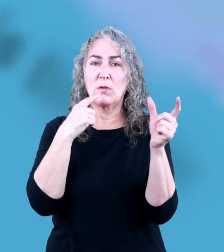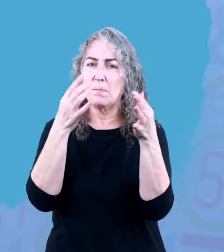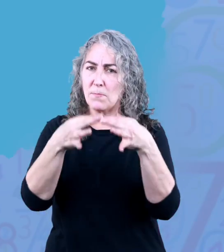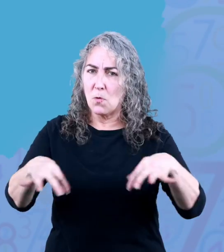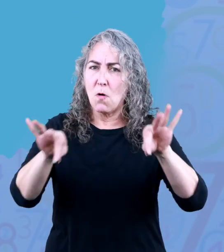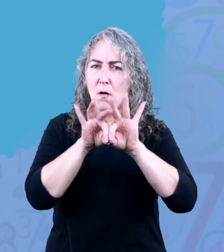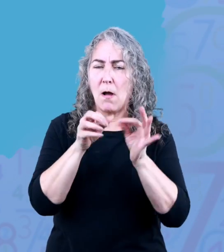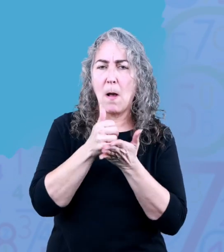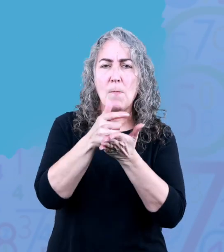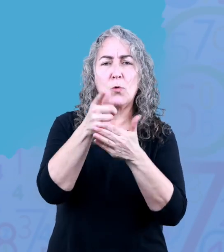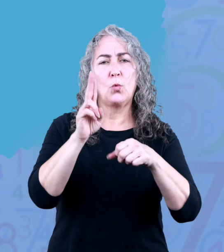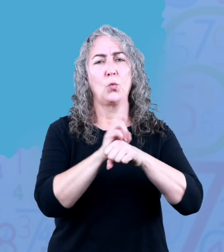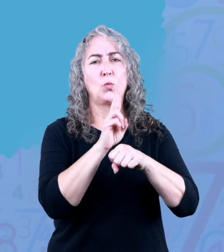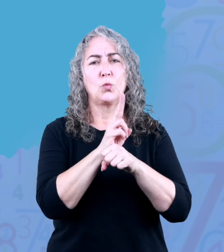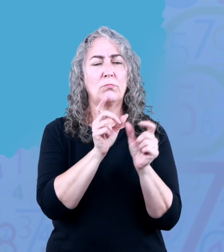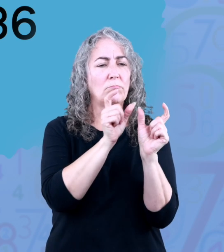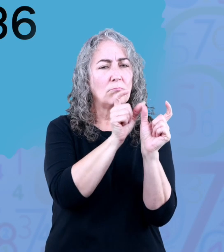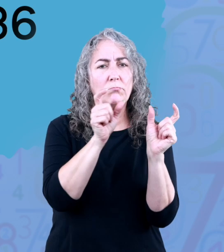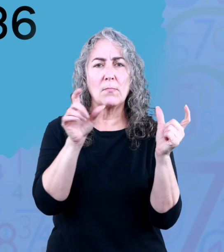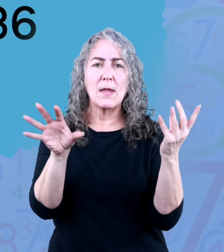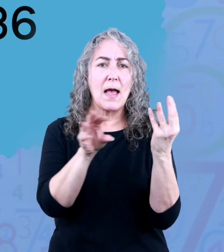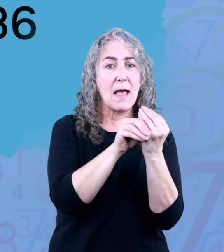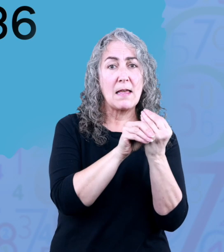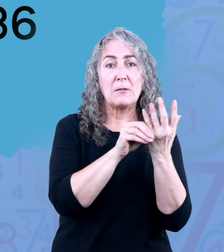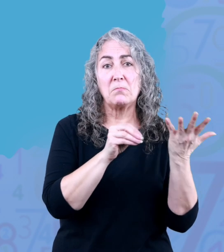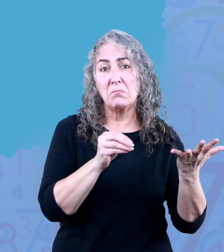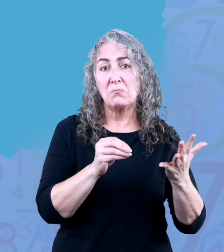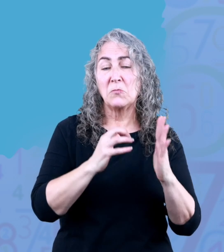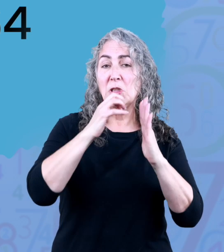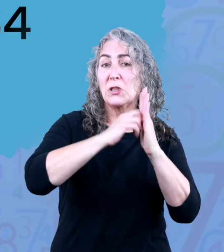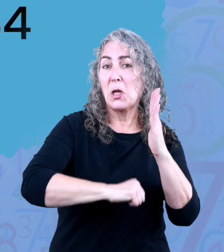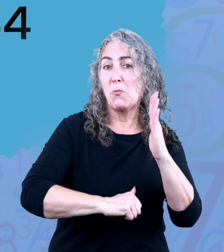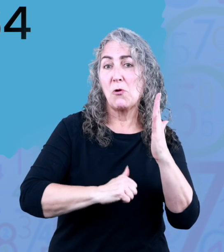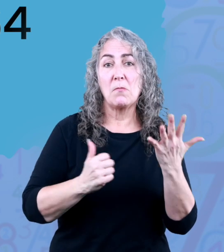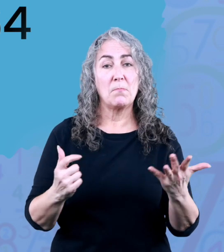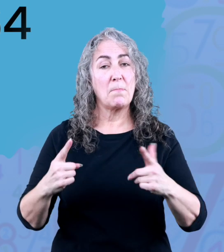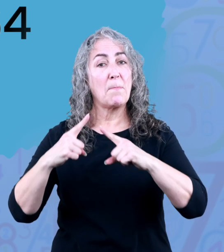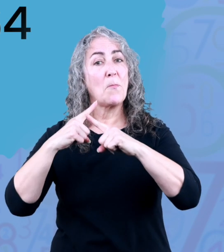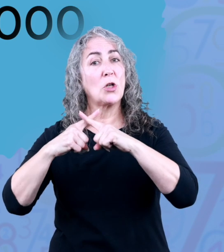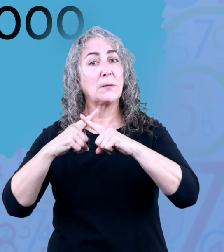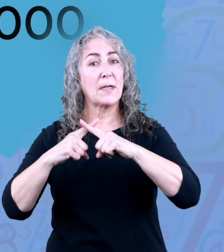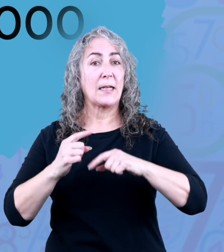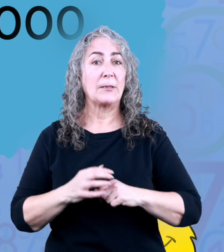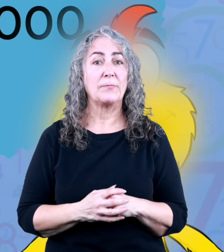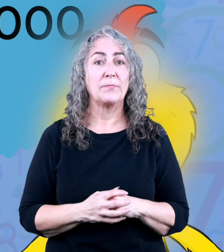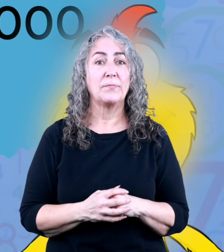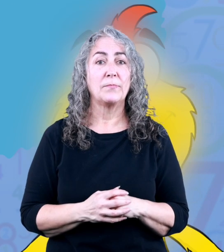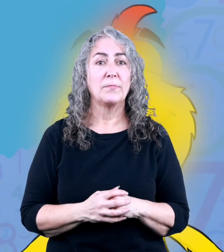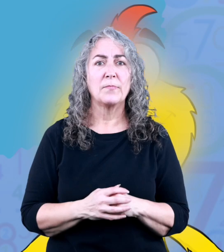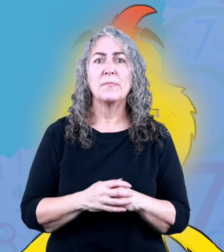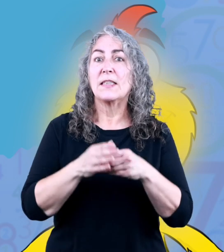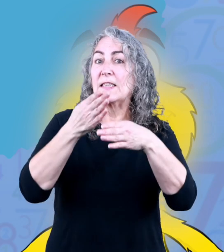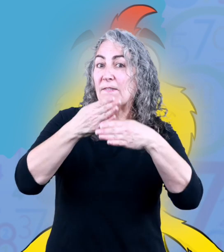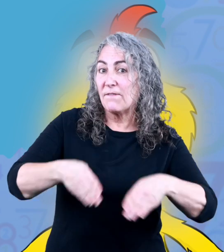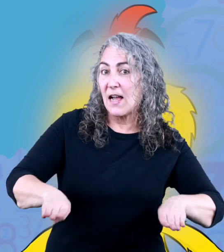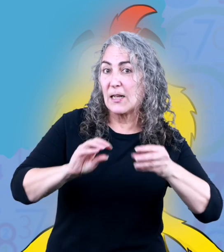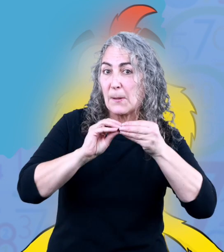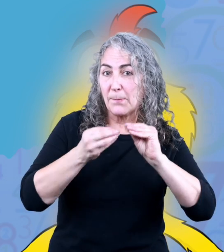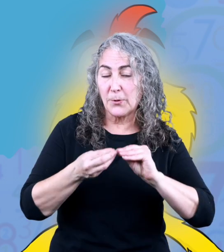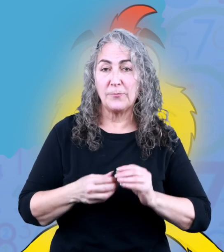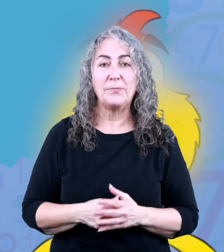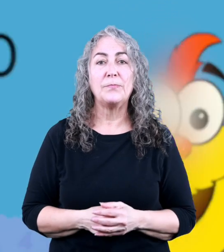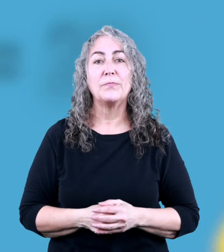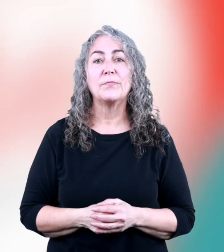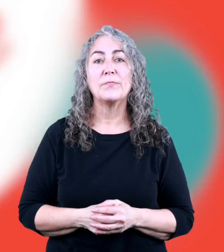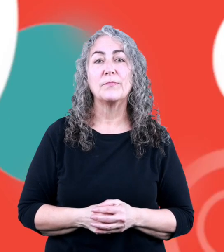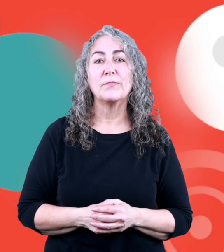you'll use this tool to help you add subtract and even multiply and divide numbers